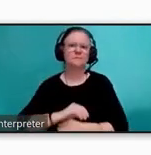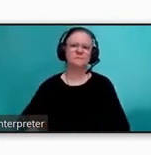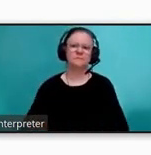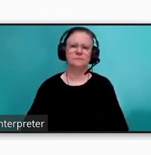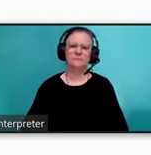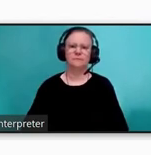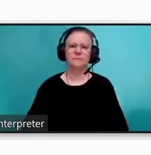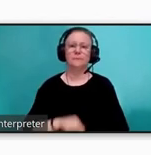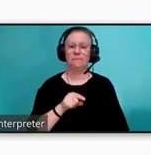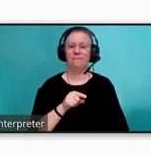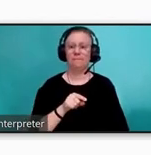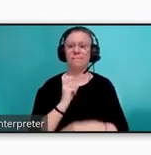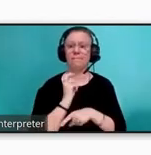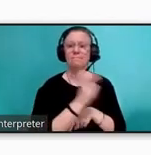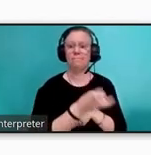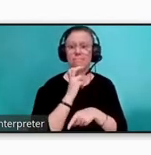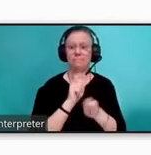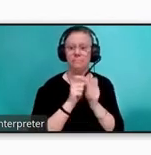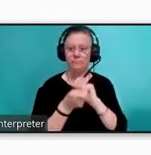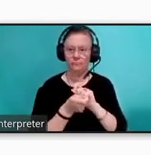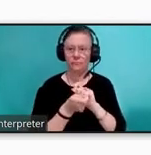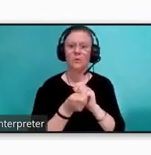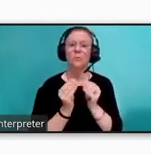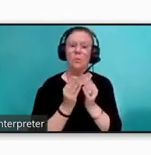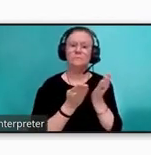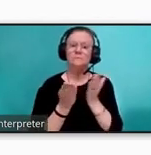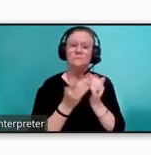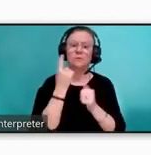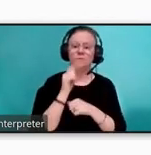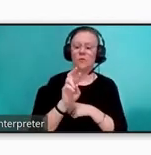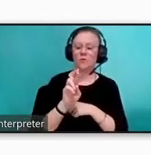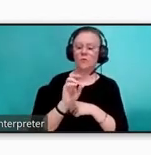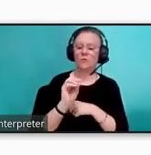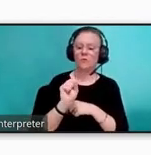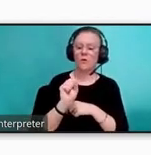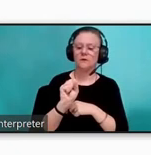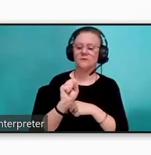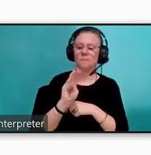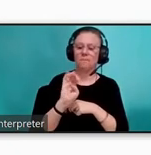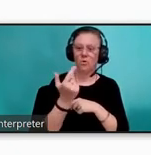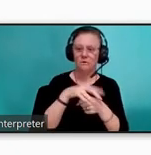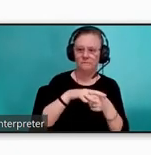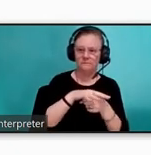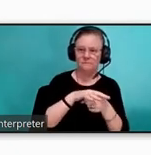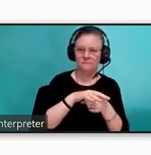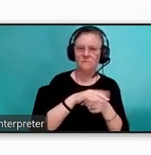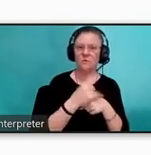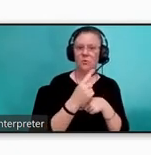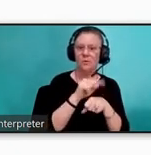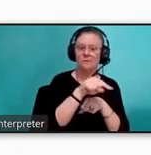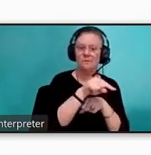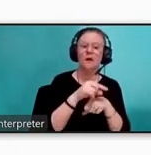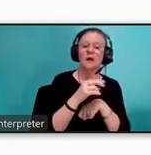This route modification provides service to a greater portion of the Rossford jurisdiction. The only other fixed line for Rossford is